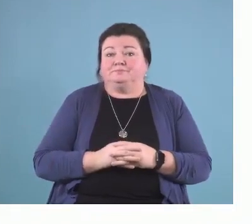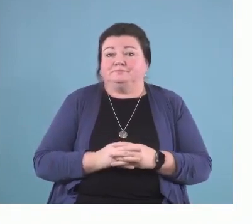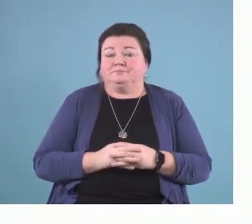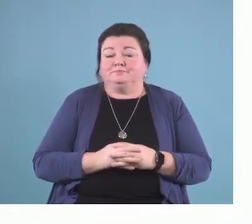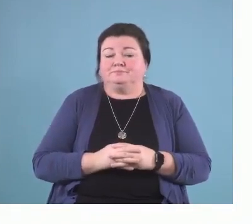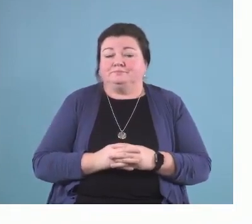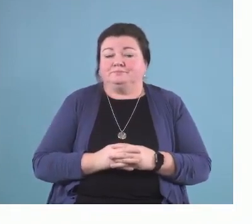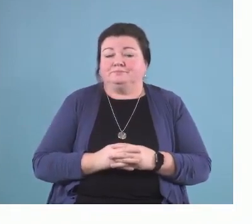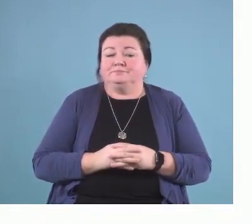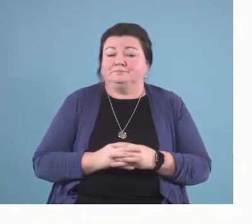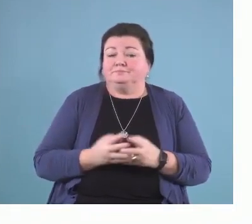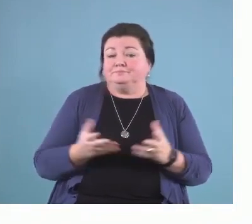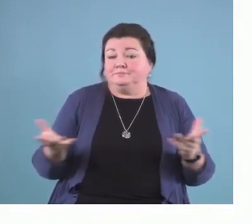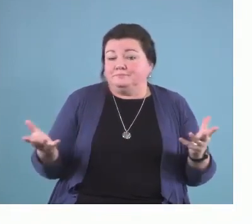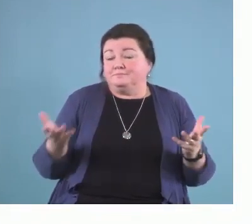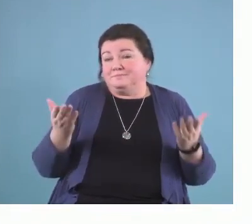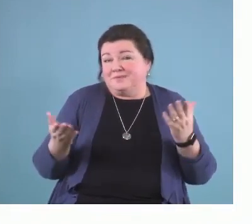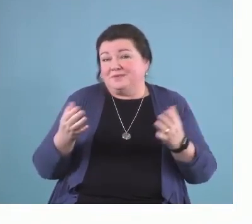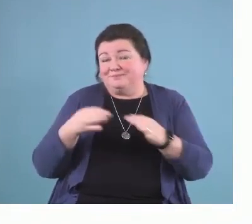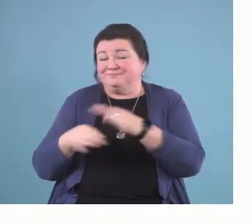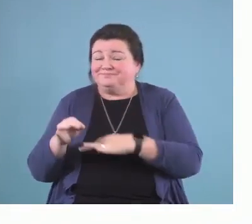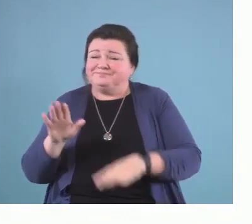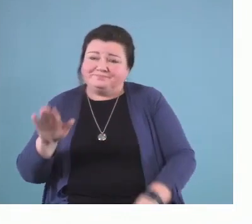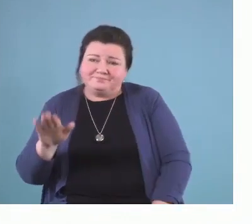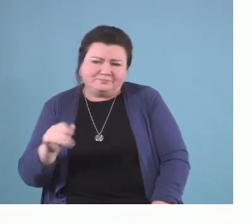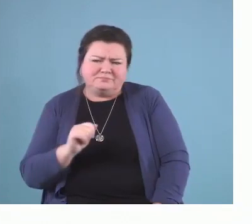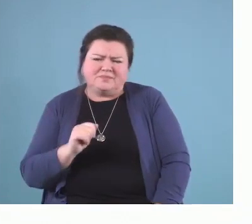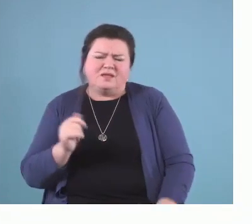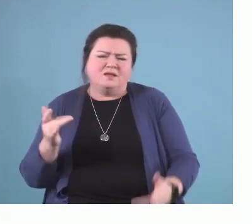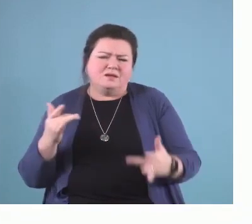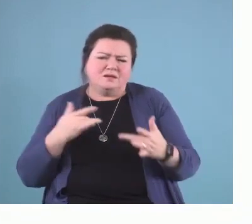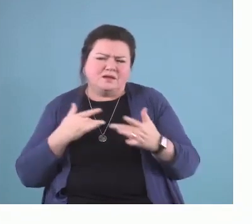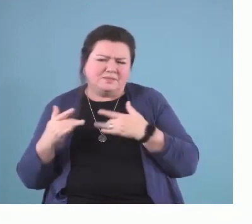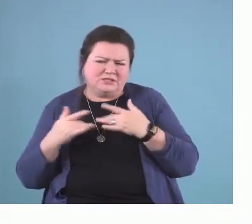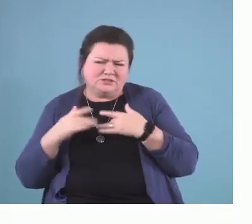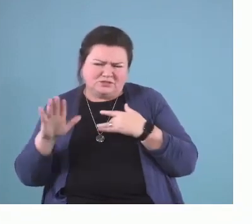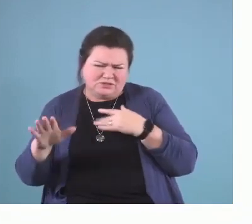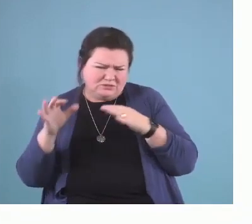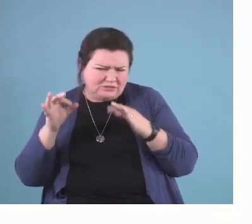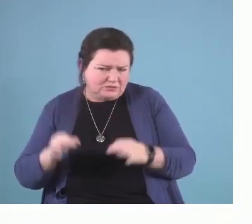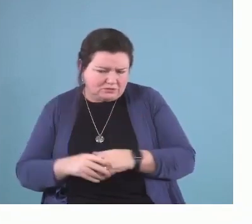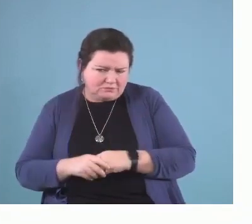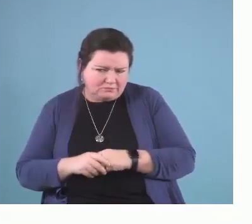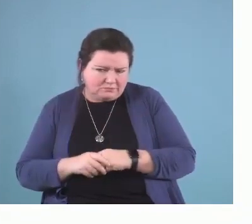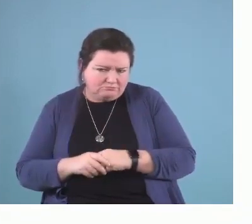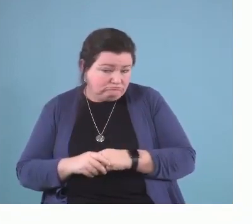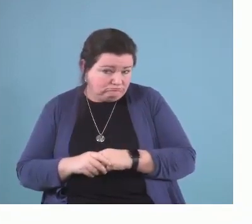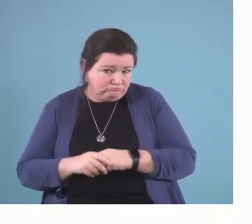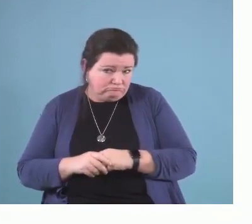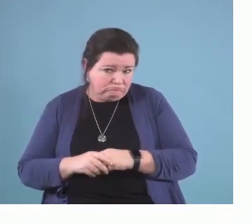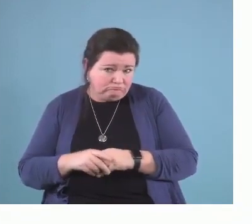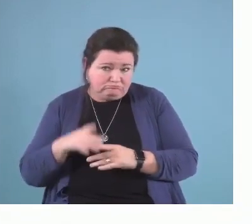So, you could also say to them, I'm concerned about this decision that you're making. May I share why?